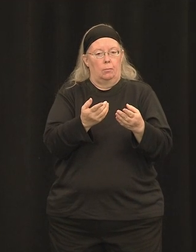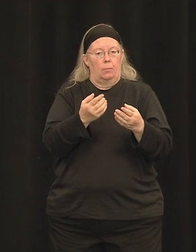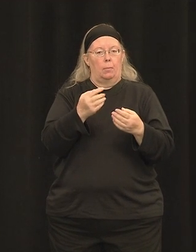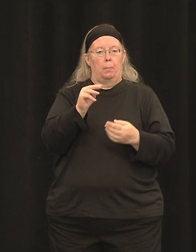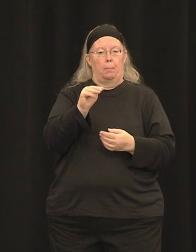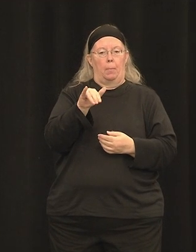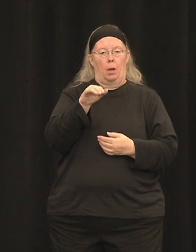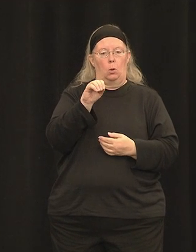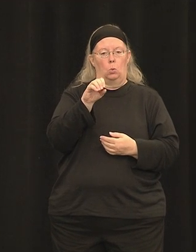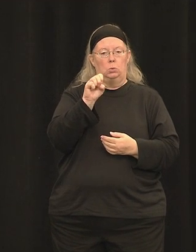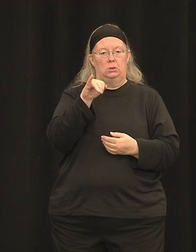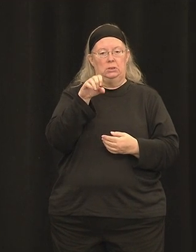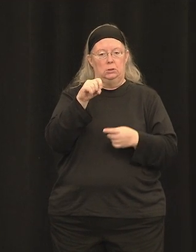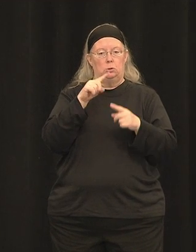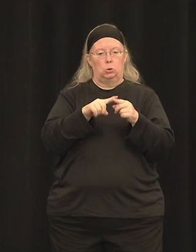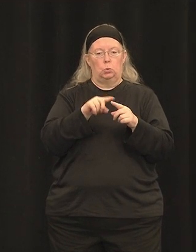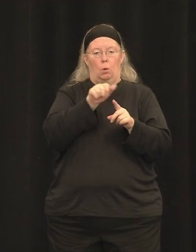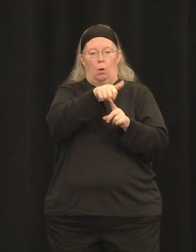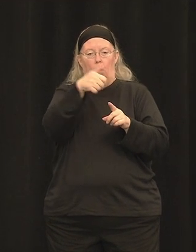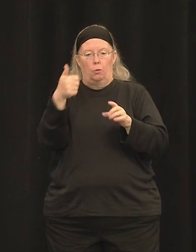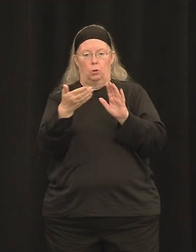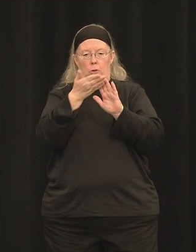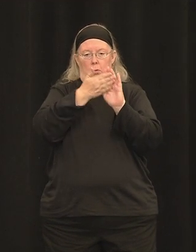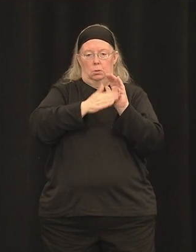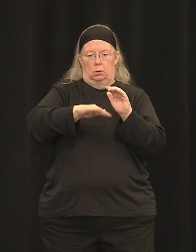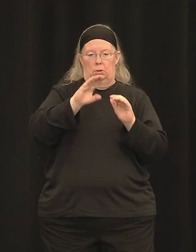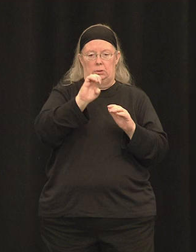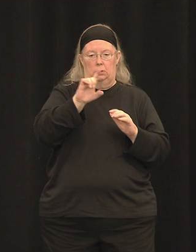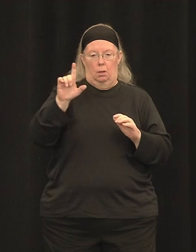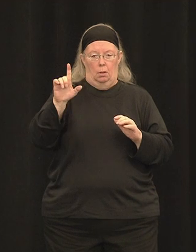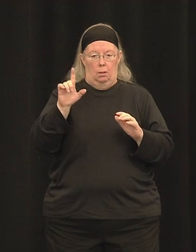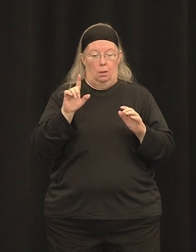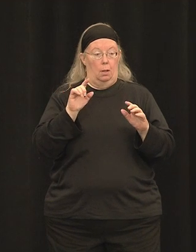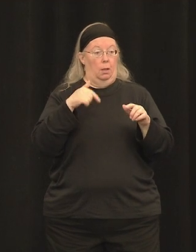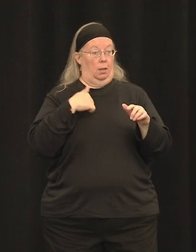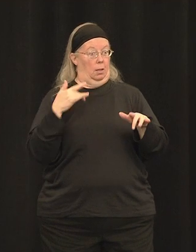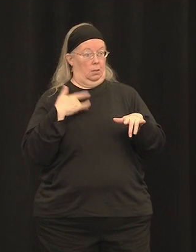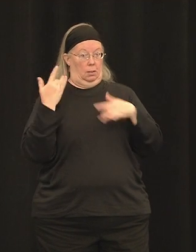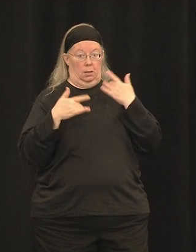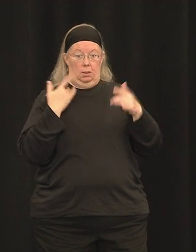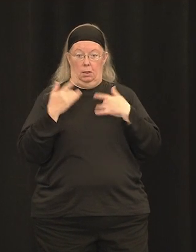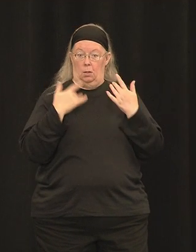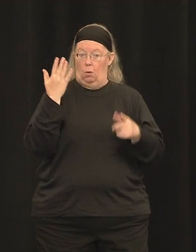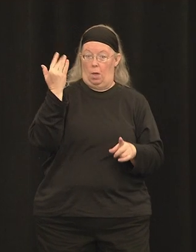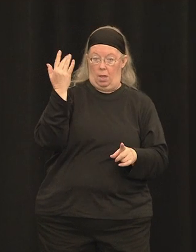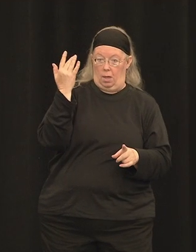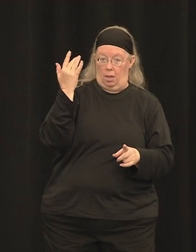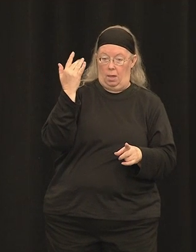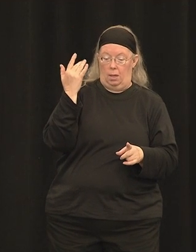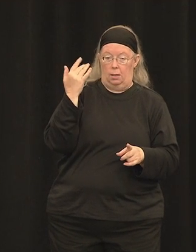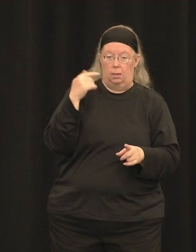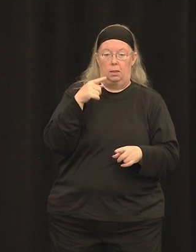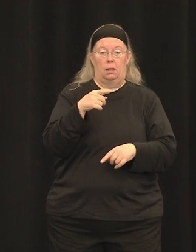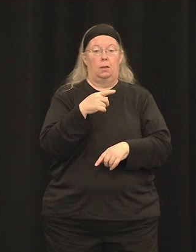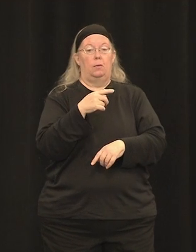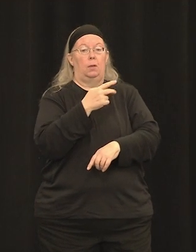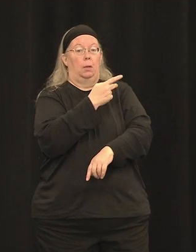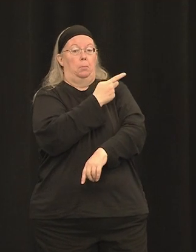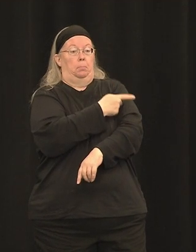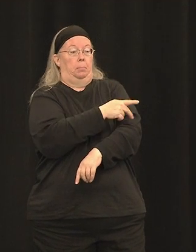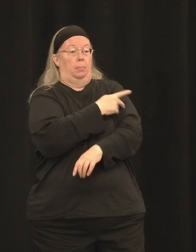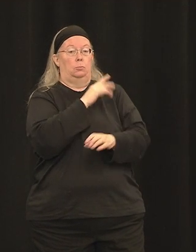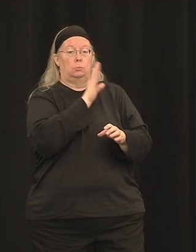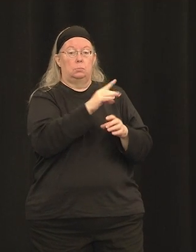USH1B patients. And the reason that this is exciting to us is if you have a patient with a retina where only a tiny little island of